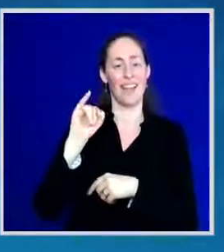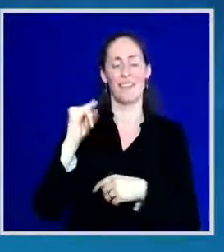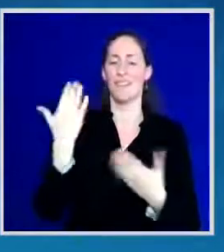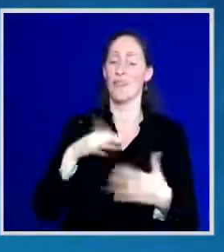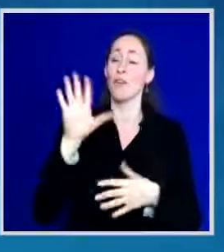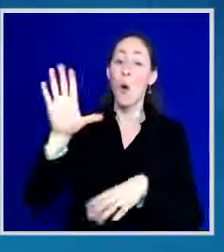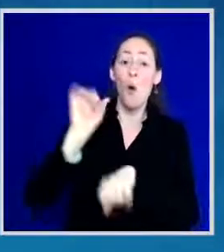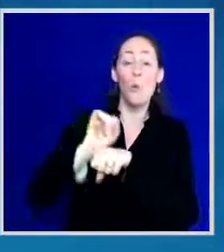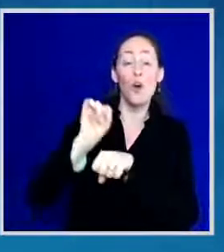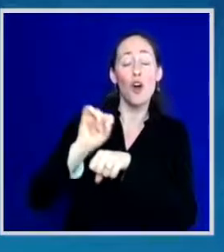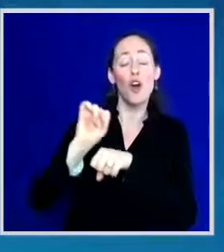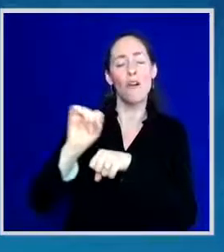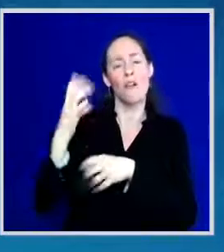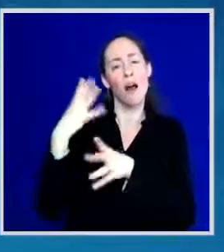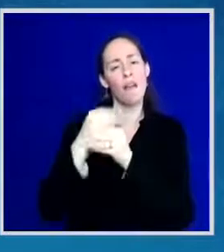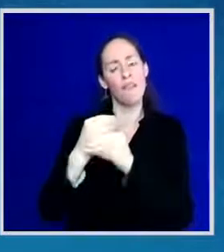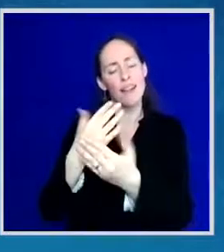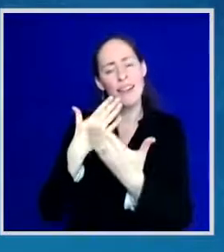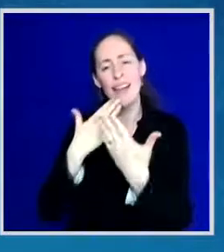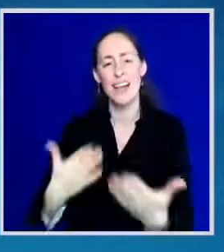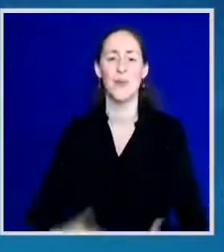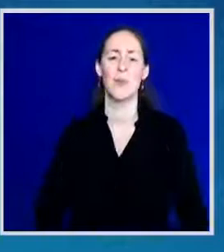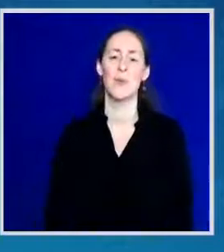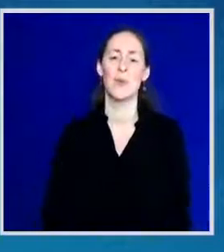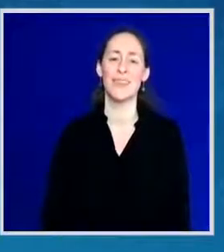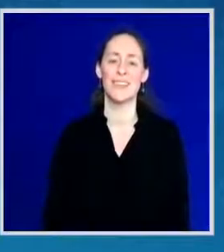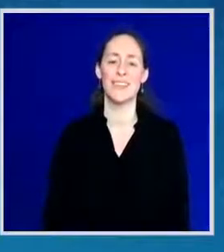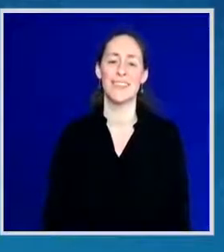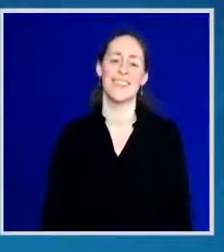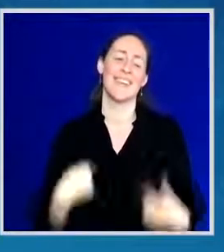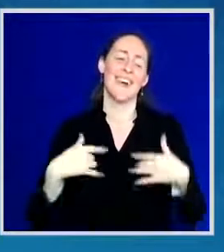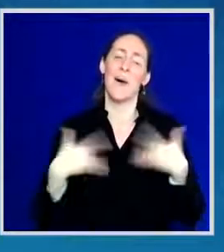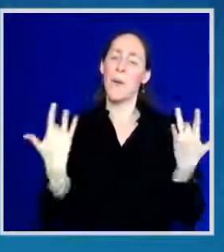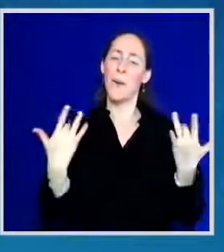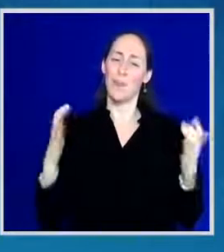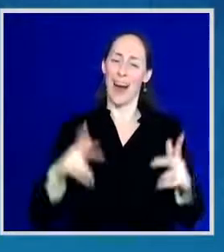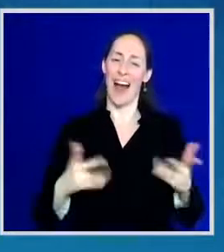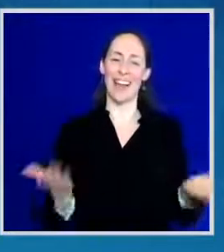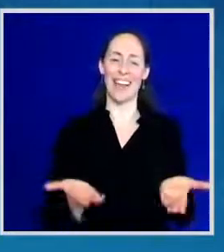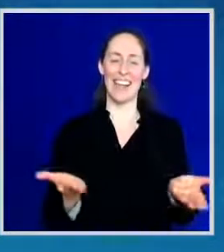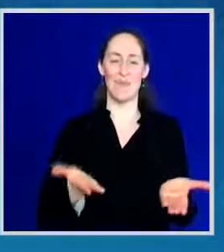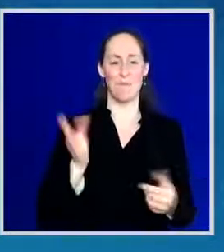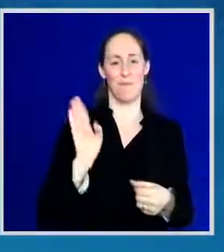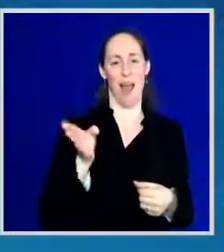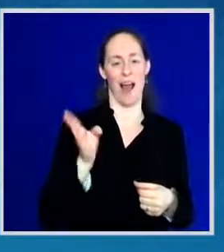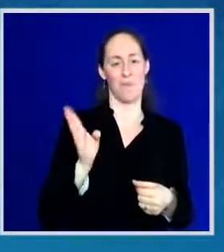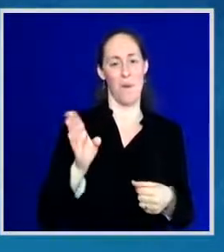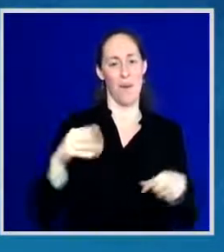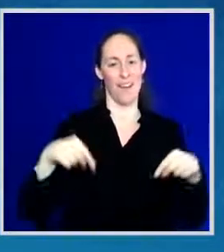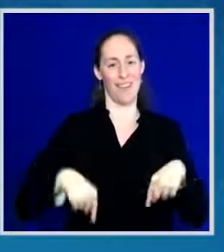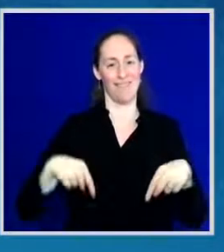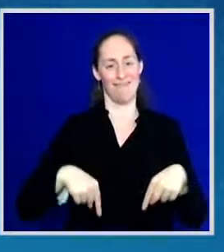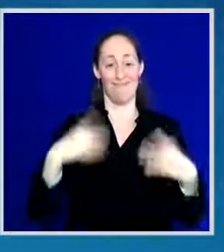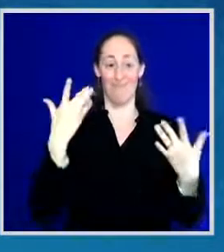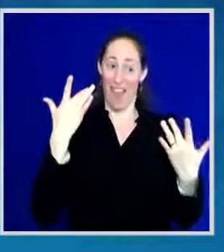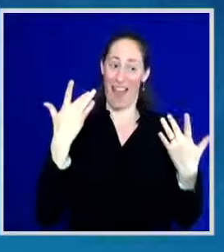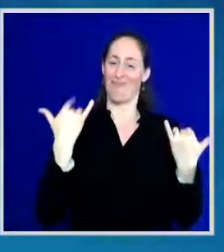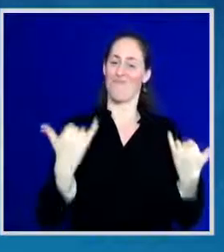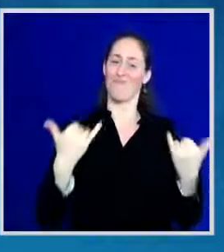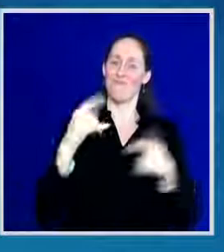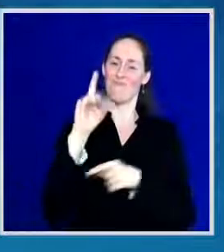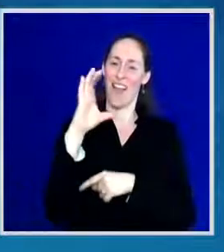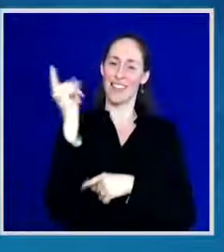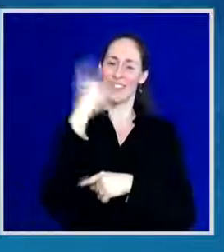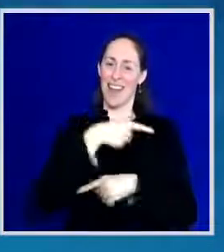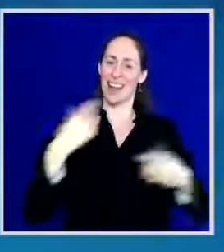So it is wonderful to be back in Baltimore, and especially on this, our 100th day of our administration.